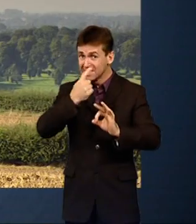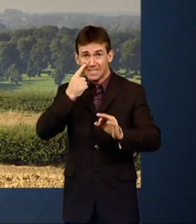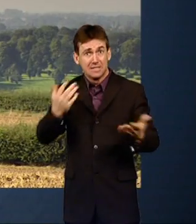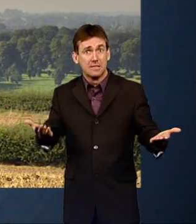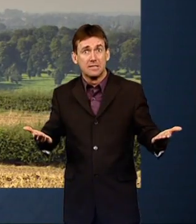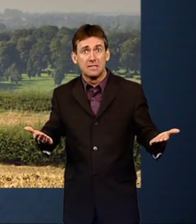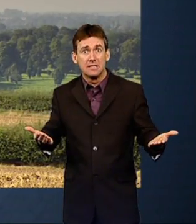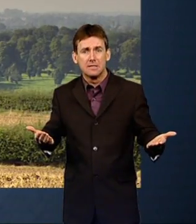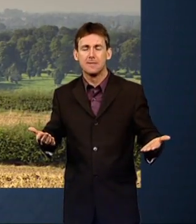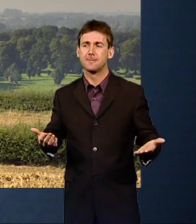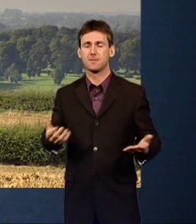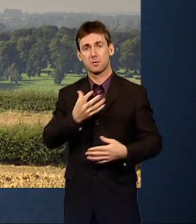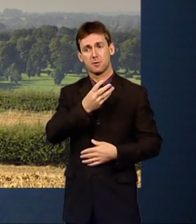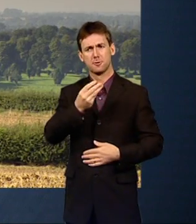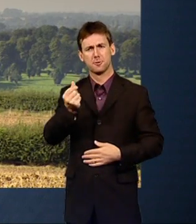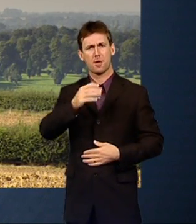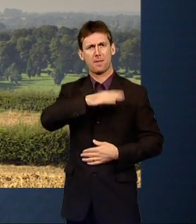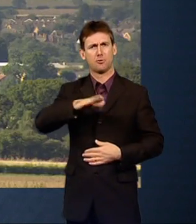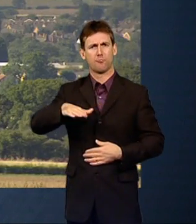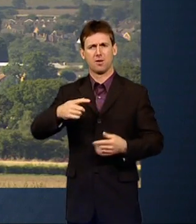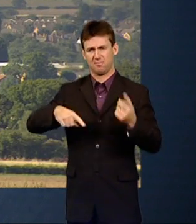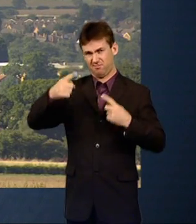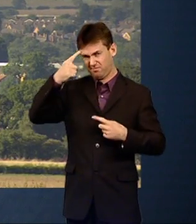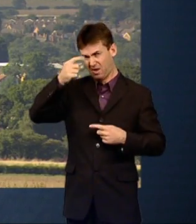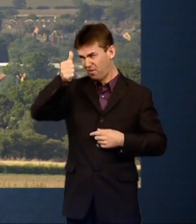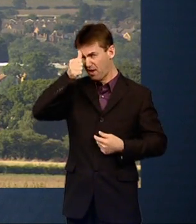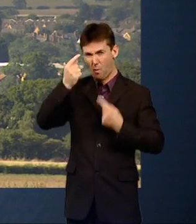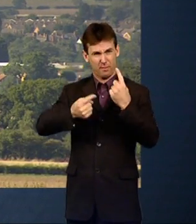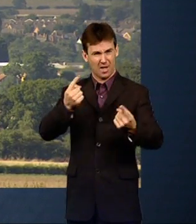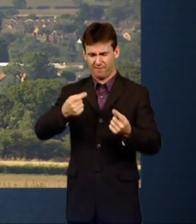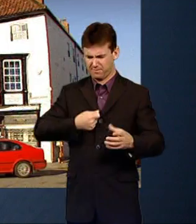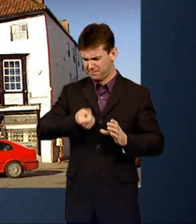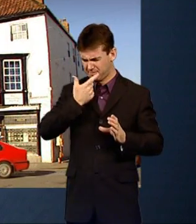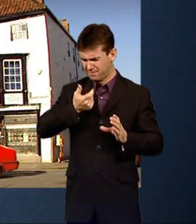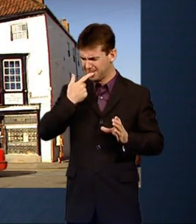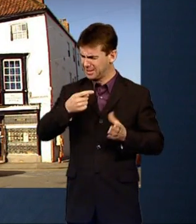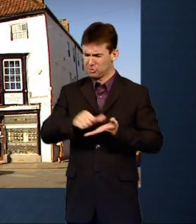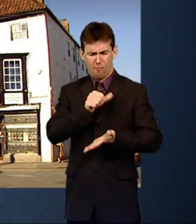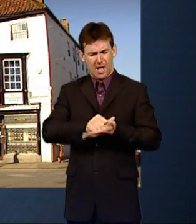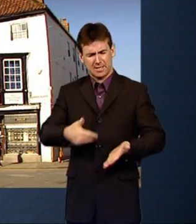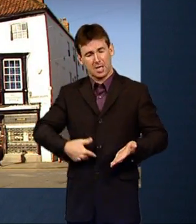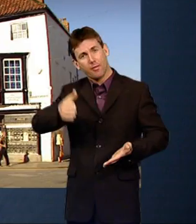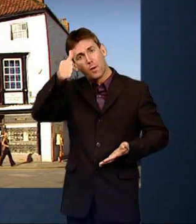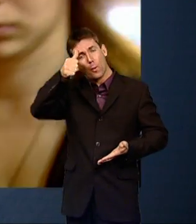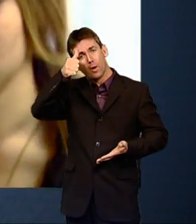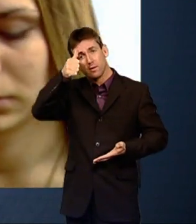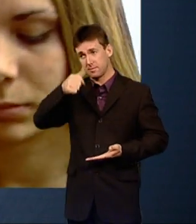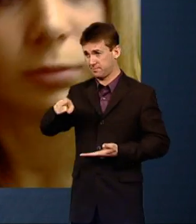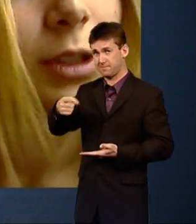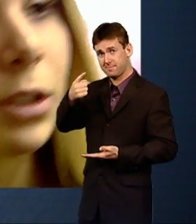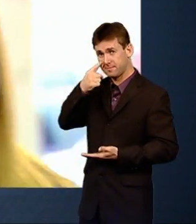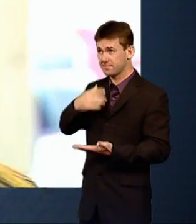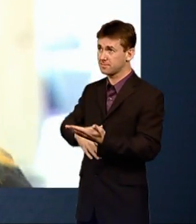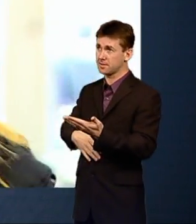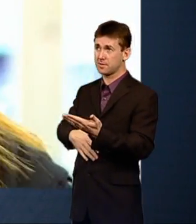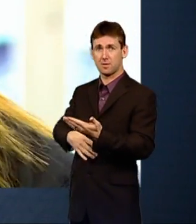Some children of the Ritalin generation have worked this out for themselves. Back in the UK, on the edge of the Lincolnshire woods, Yasha